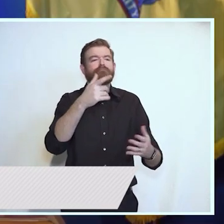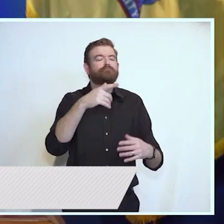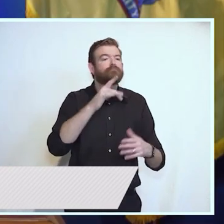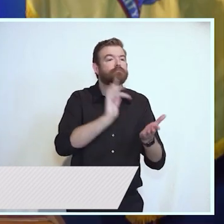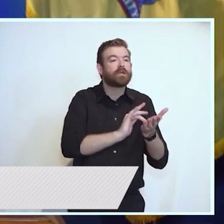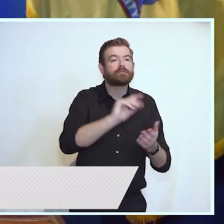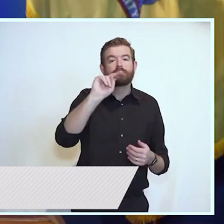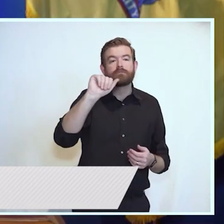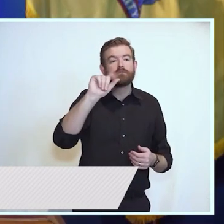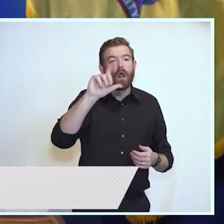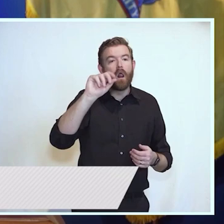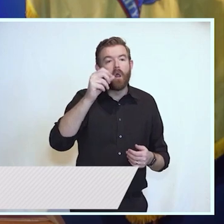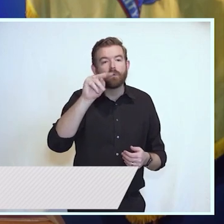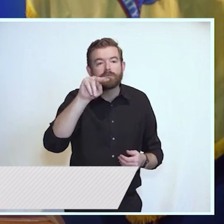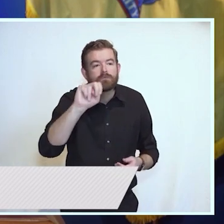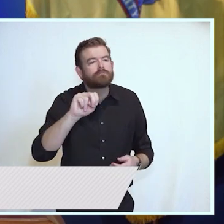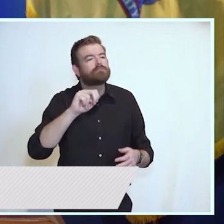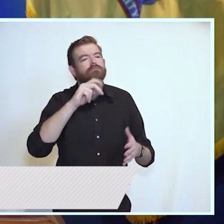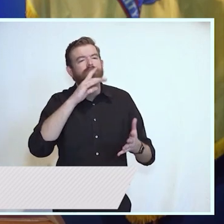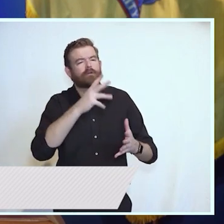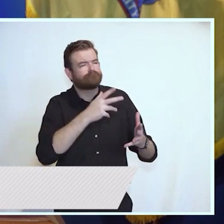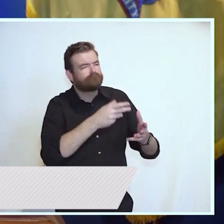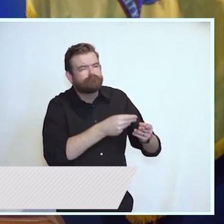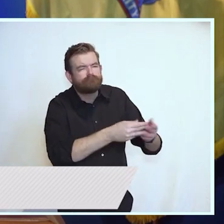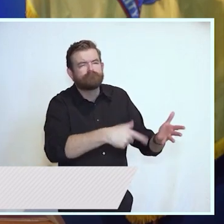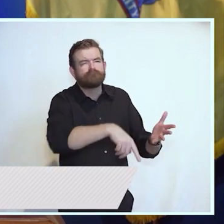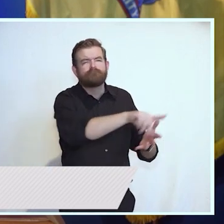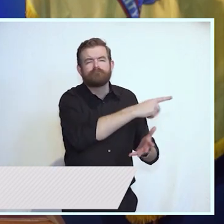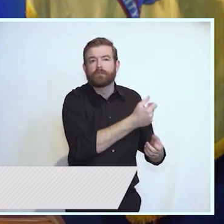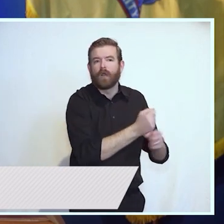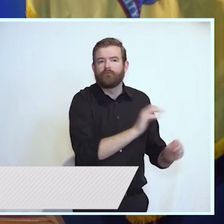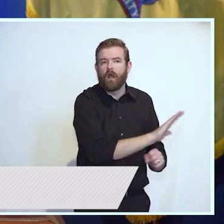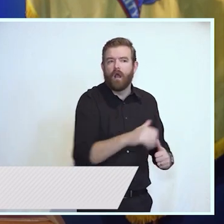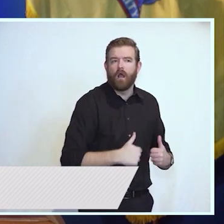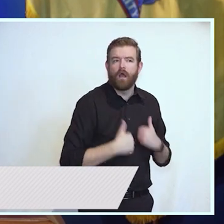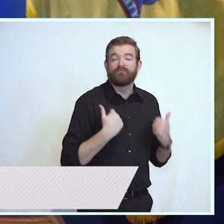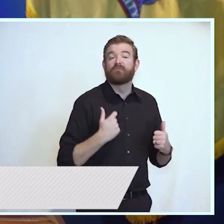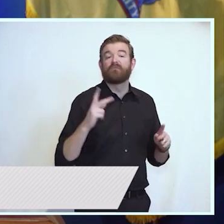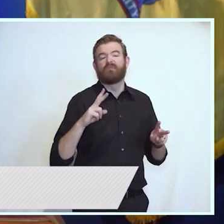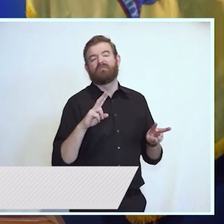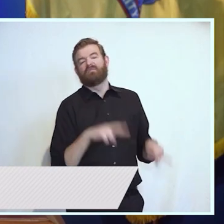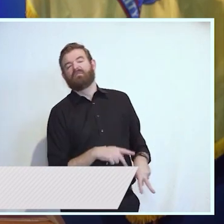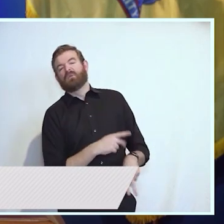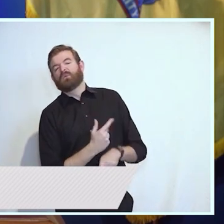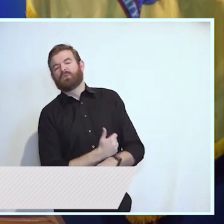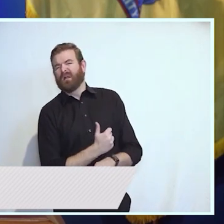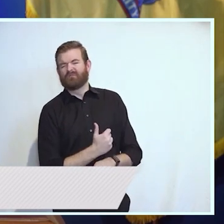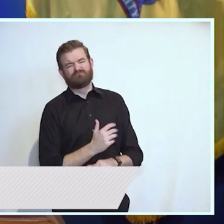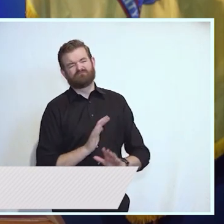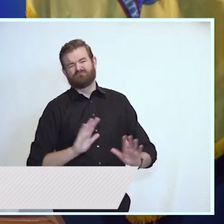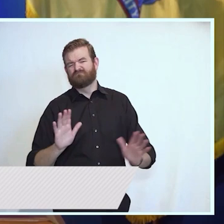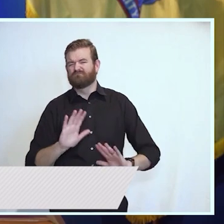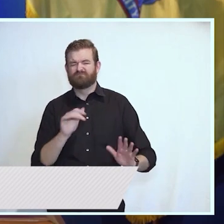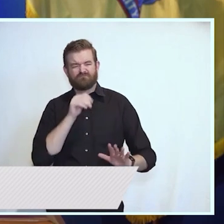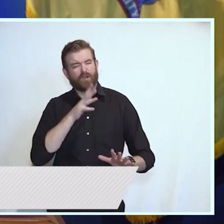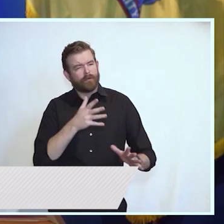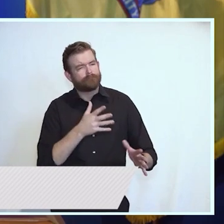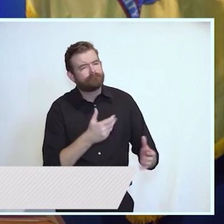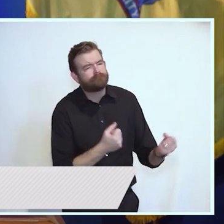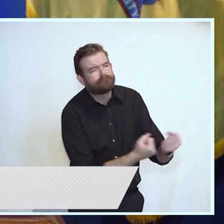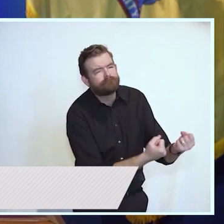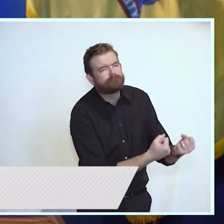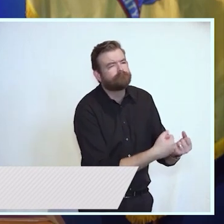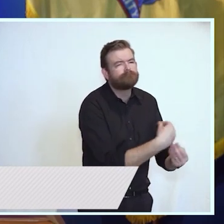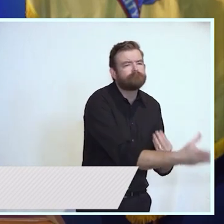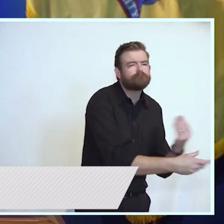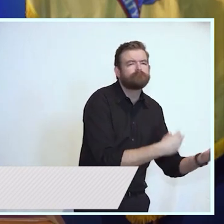like nalaxone and to support and expand the work of harm reduction centers among so much more. While